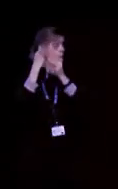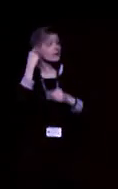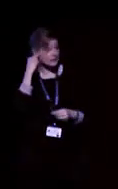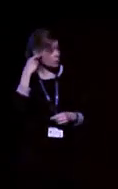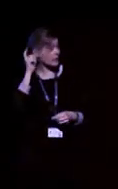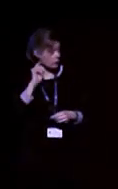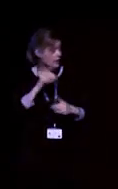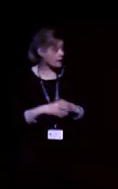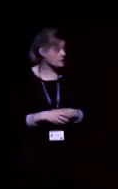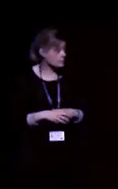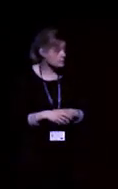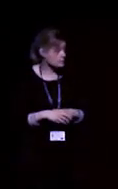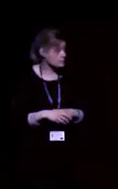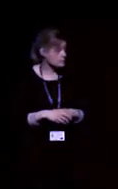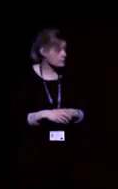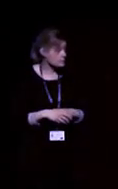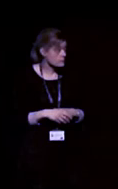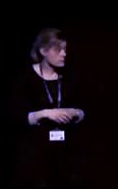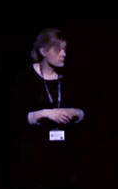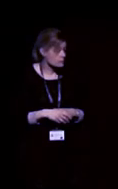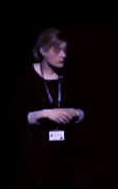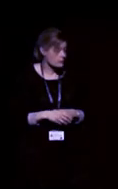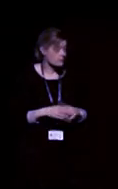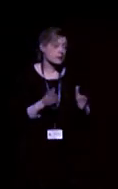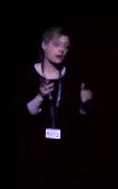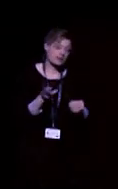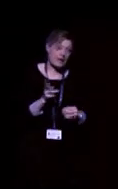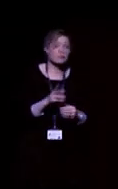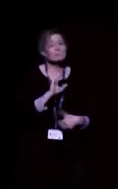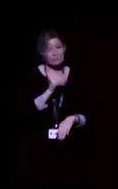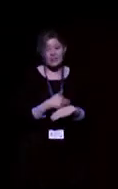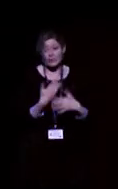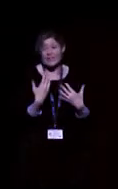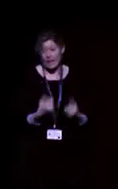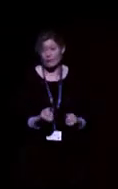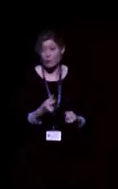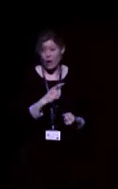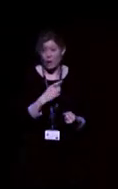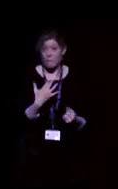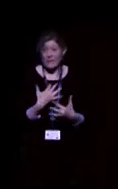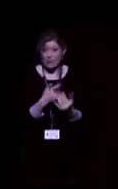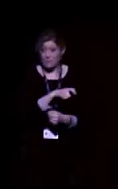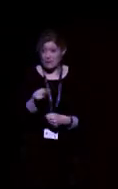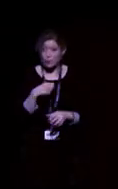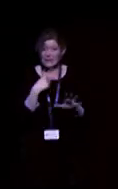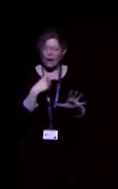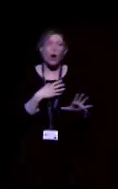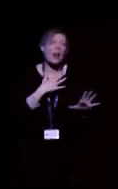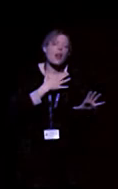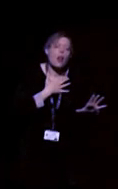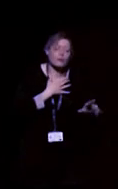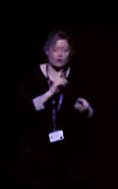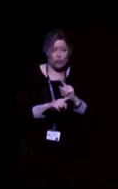to his hearing aid. Again, there's barriers to this and many people will say to me that they'd love to try this,